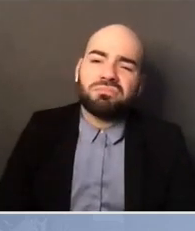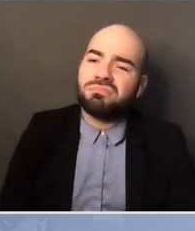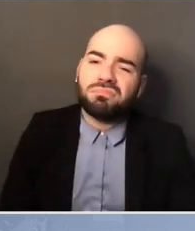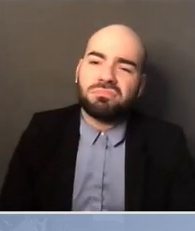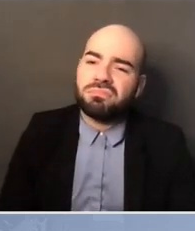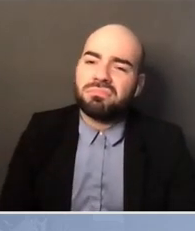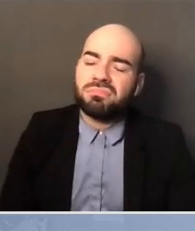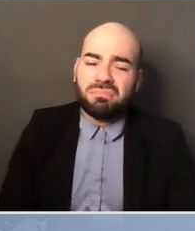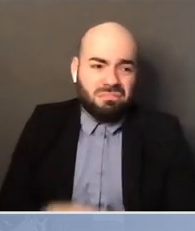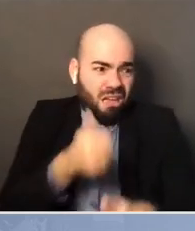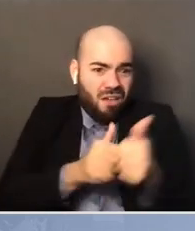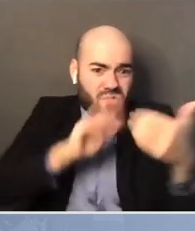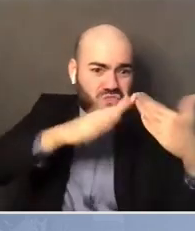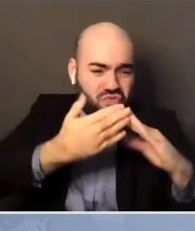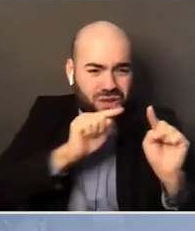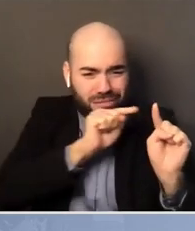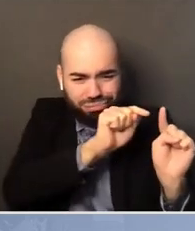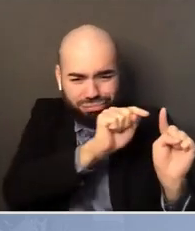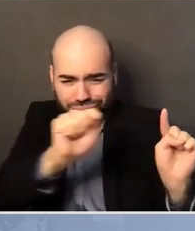community like this one.